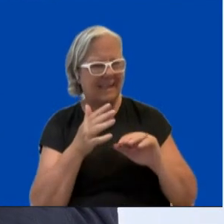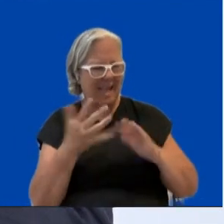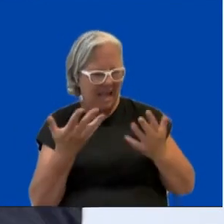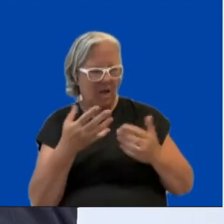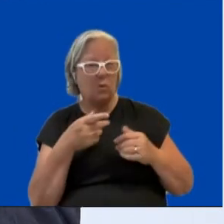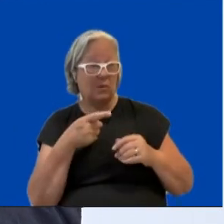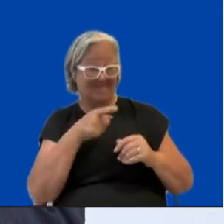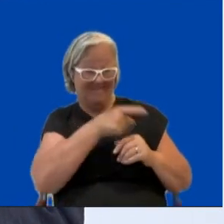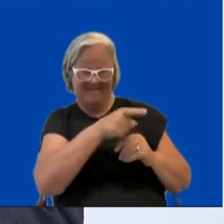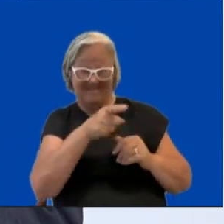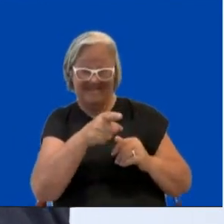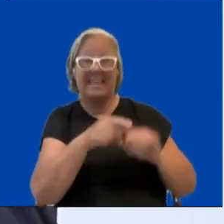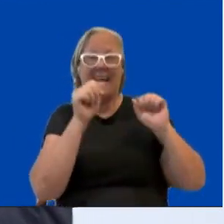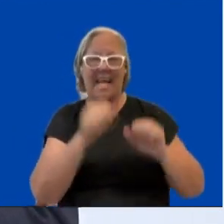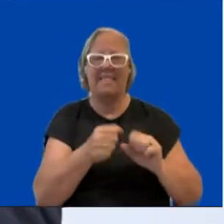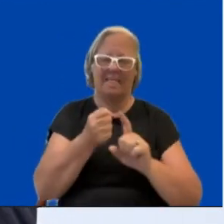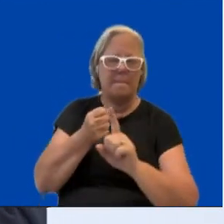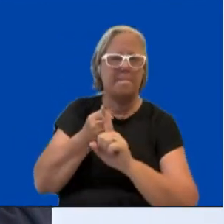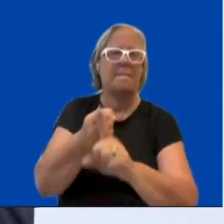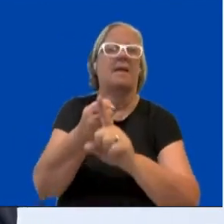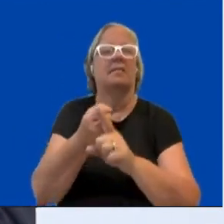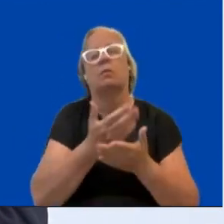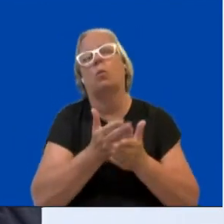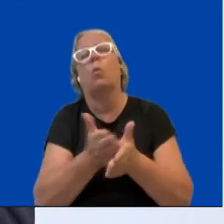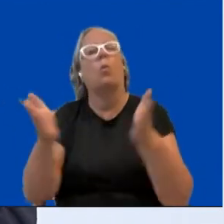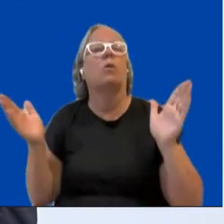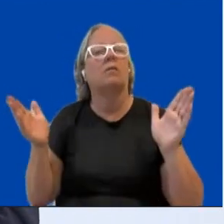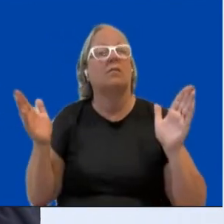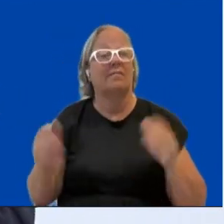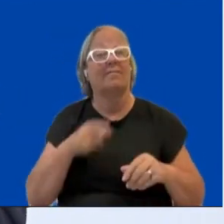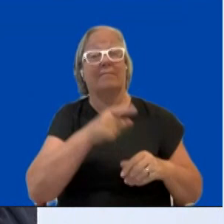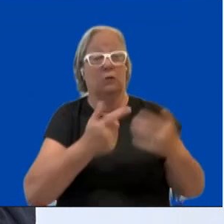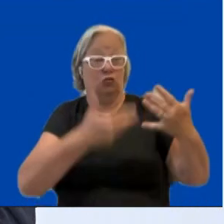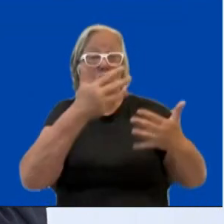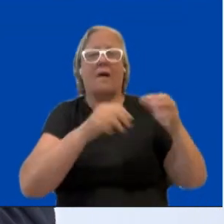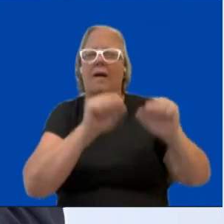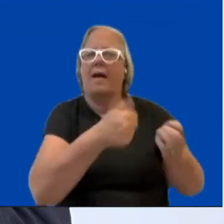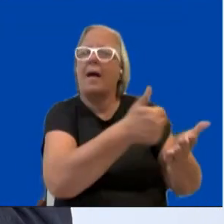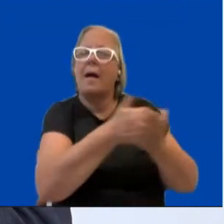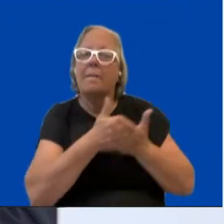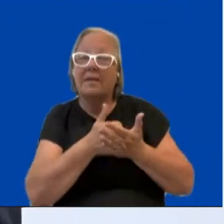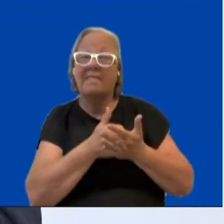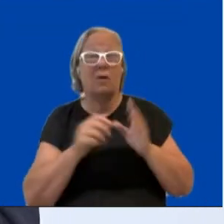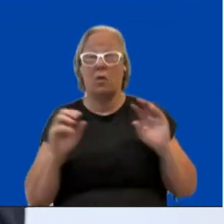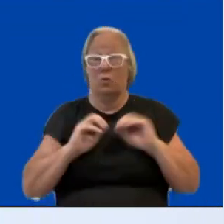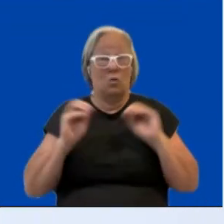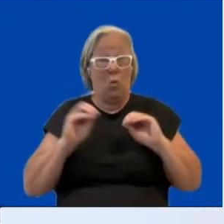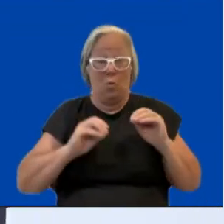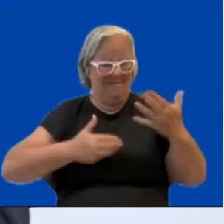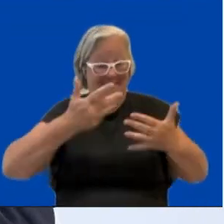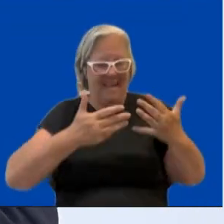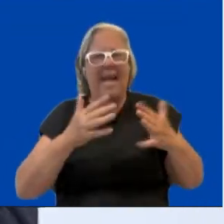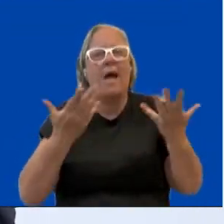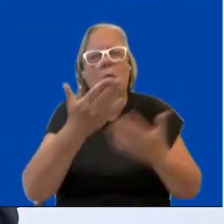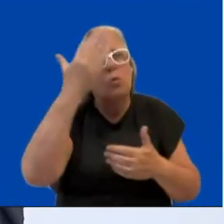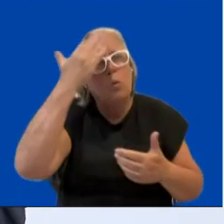really helpful to actually determine that. Without data, you're not able to detect the nuances and you actually might be working on with lots of blind spots. And that's what data is